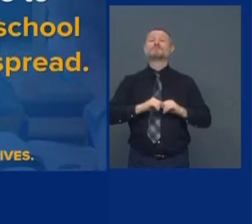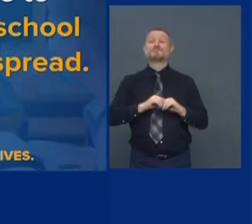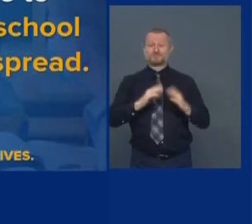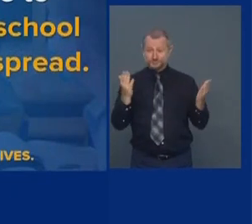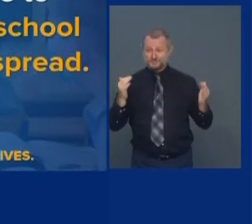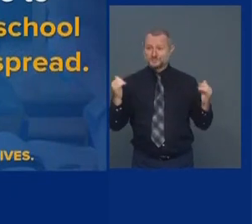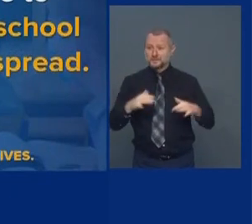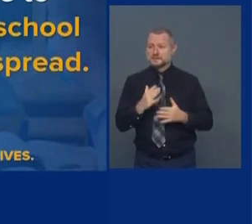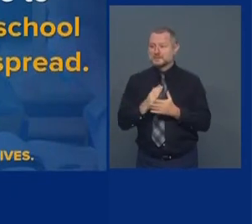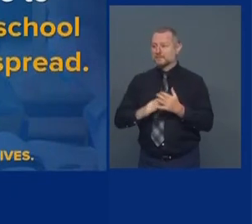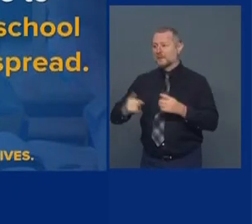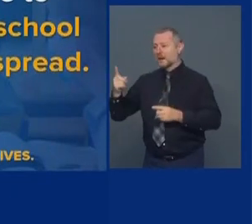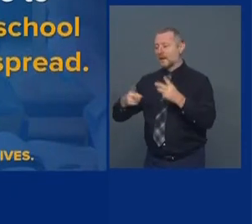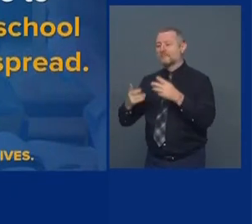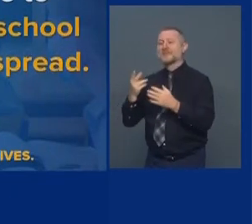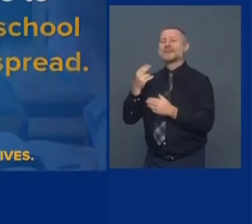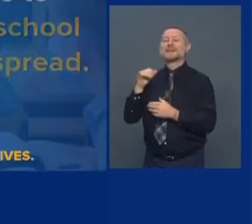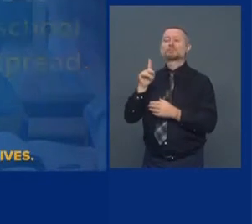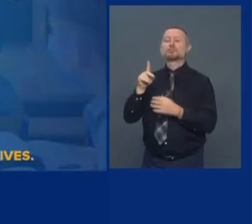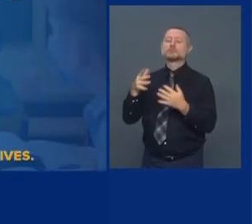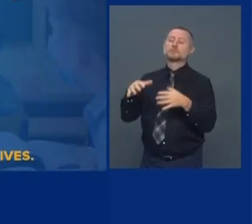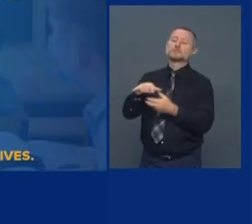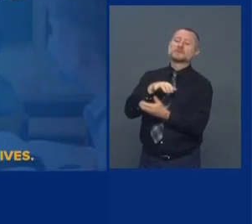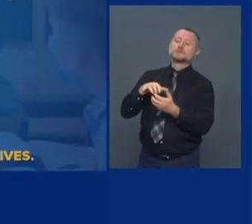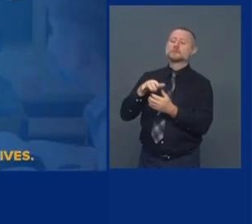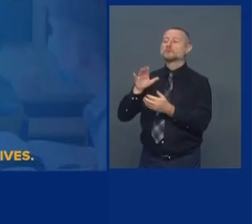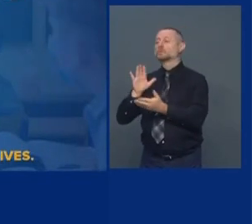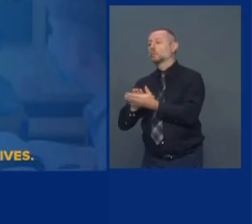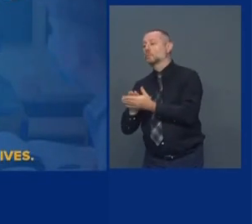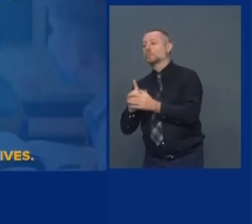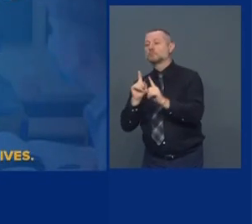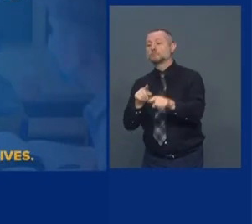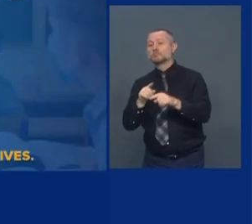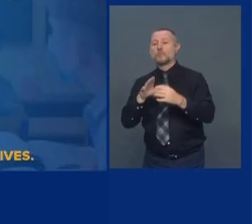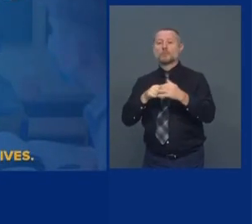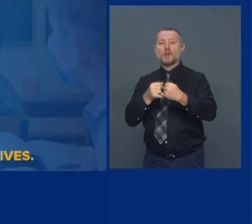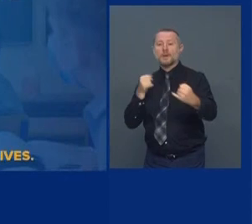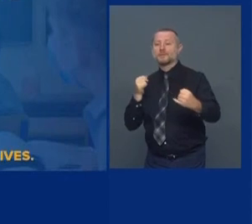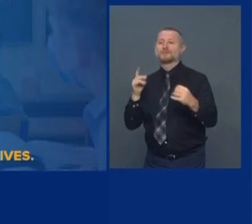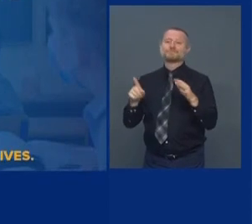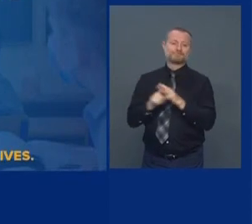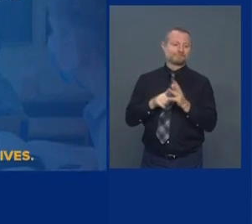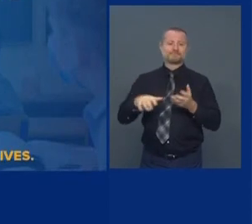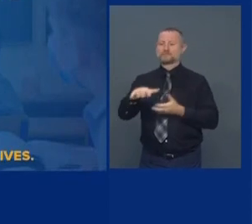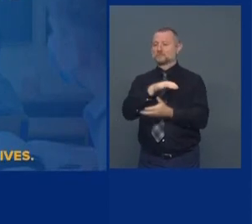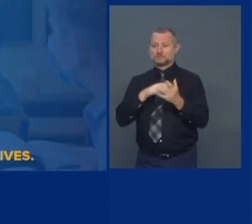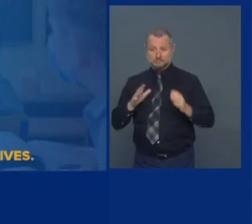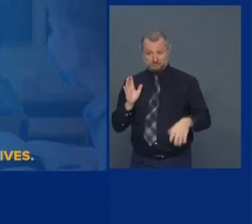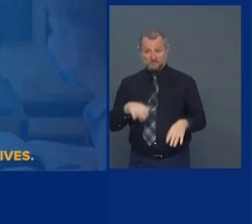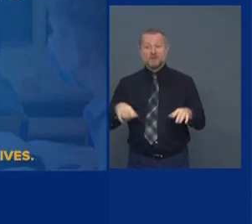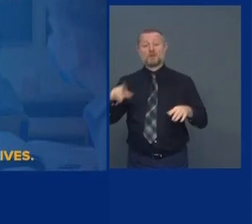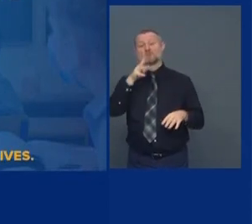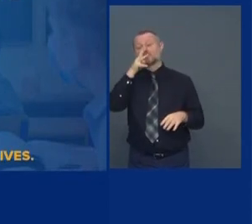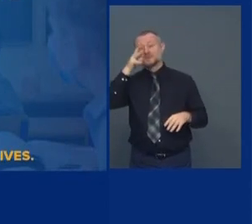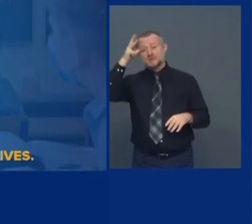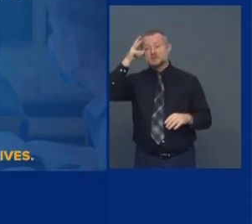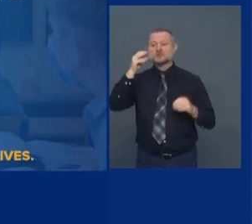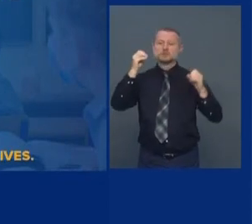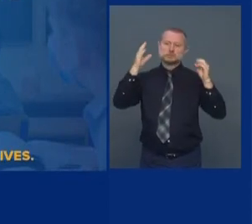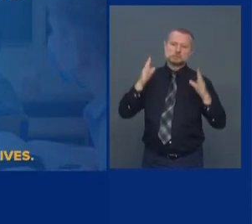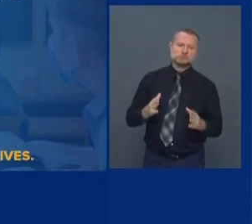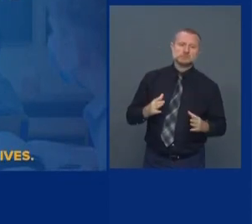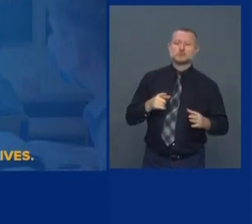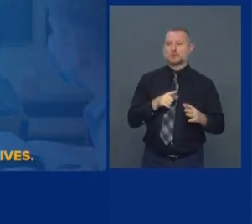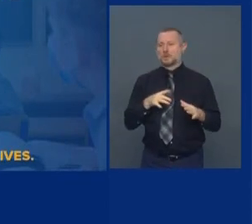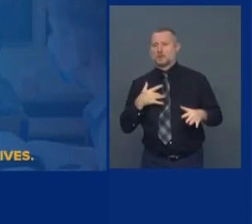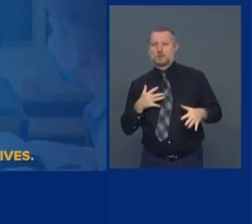districts. You have every flavor and variation all across the state. Parents and teachers are anxious. They have